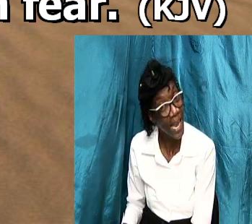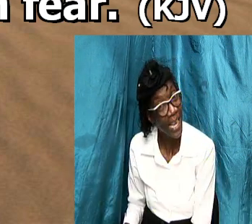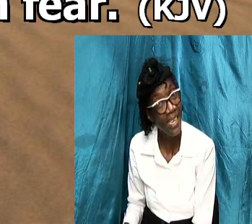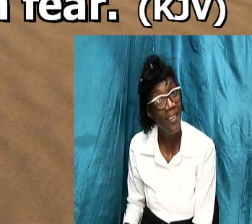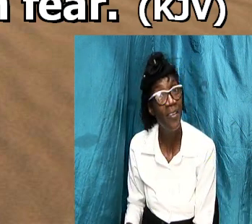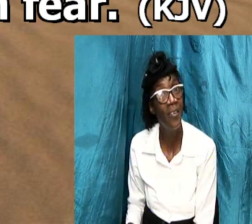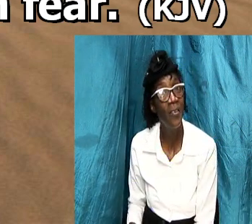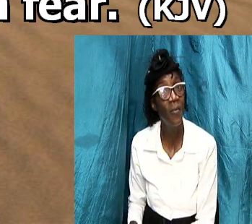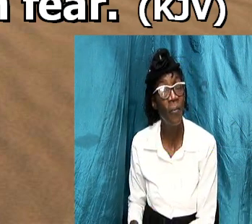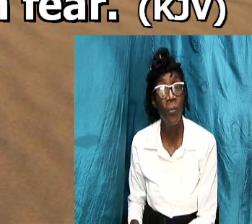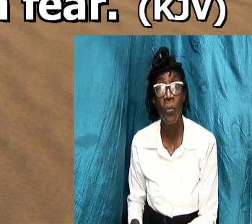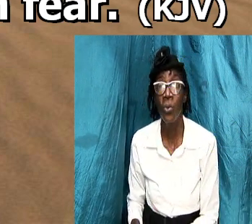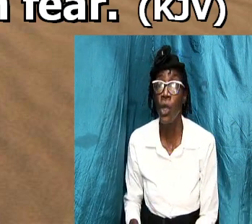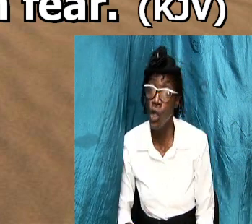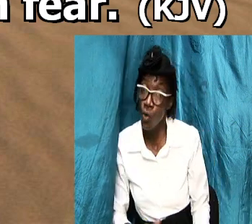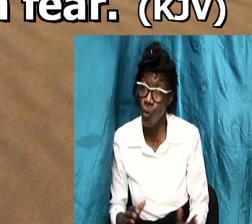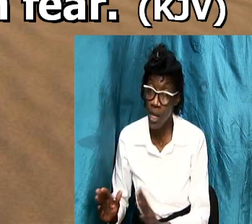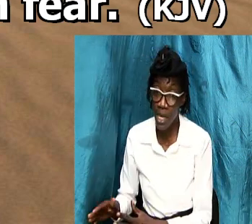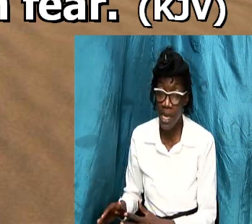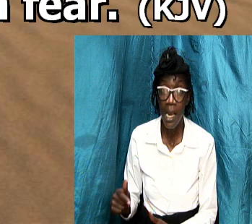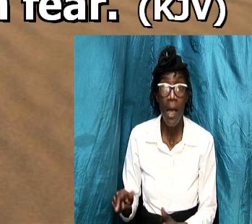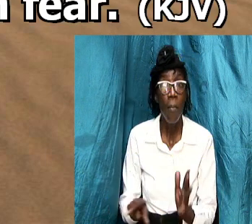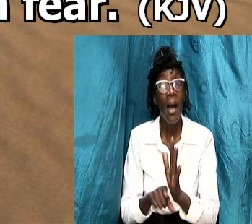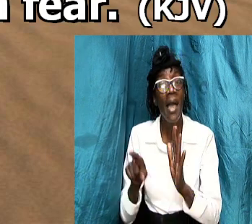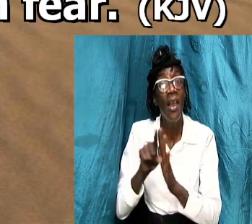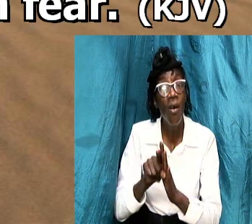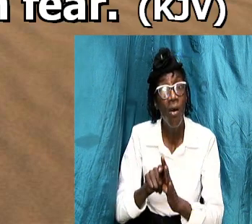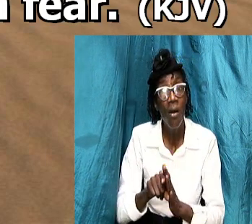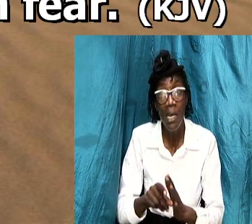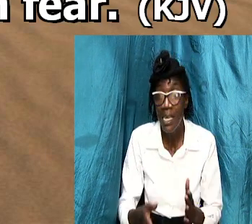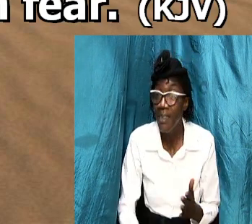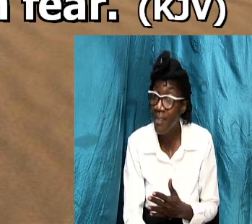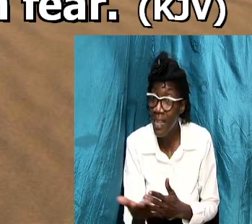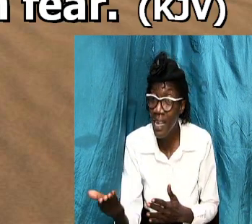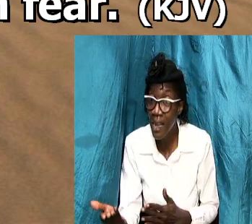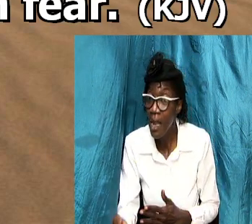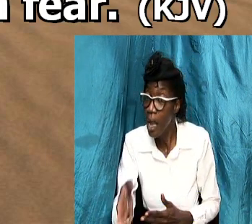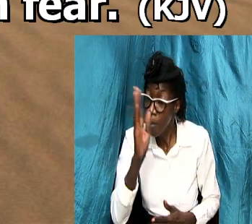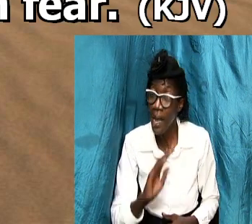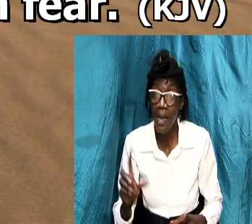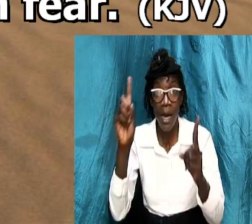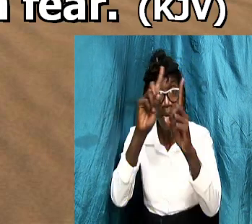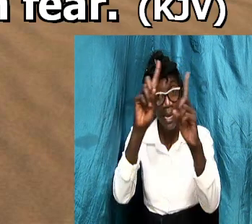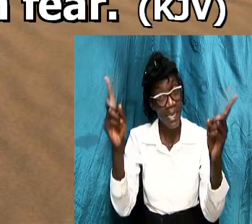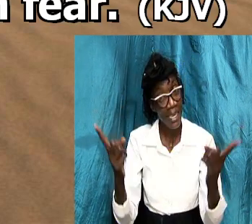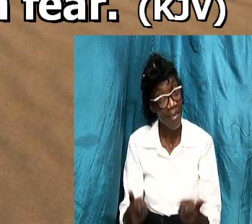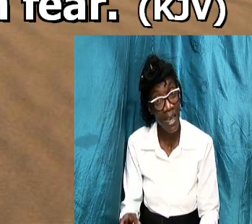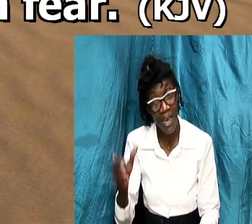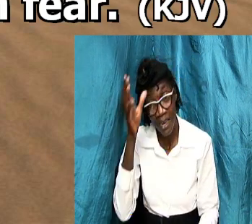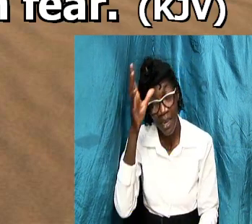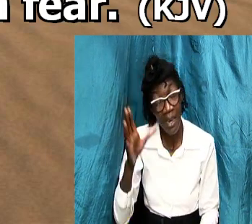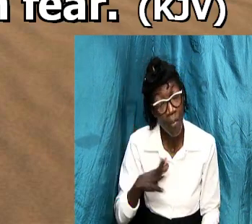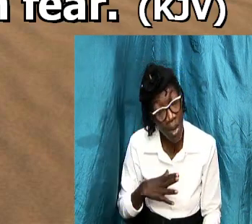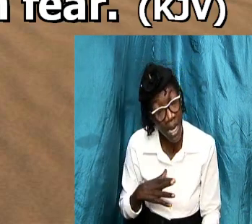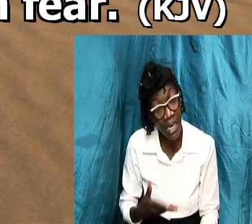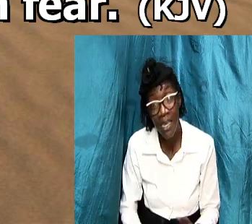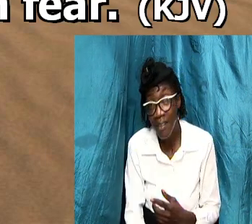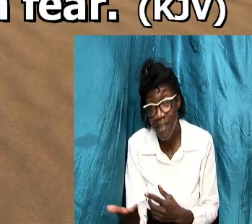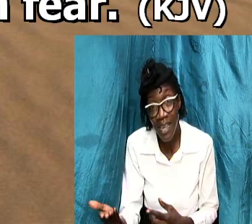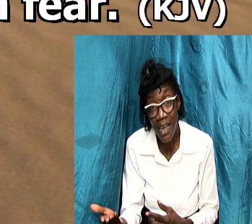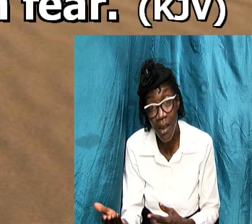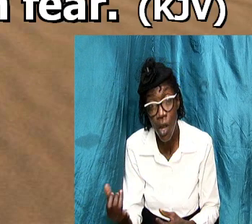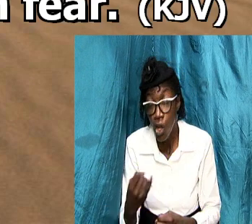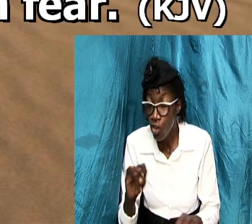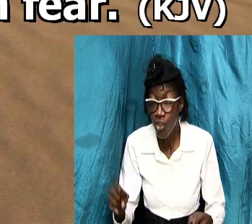roundabout and you heal because by law he's already there by god's design the man is already there so you have to heal it is